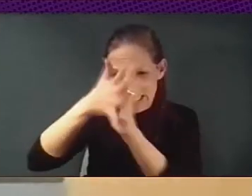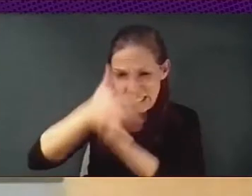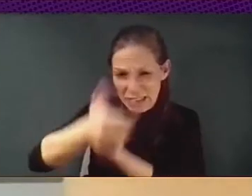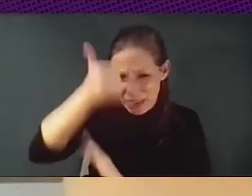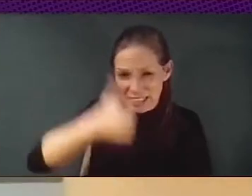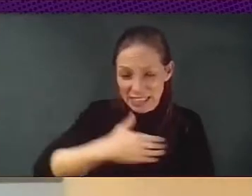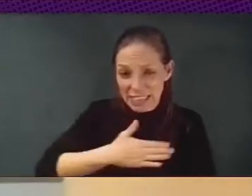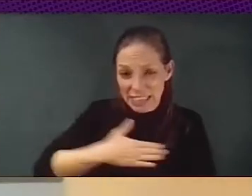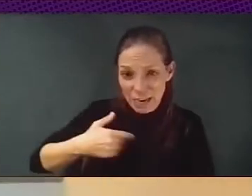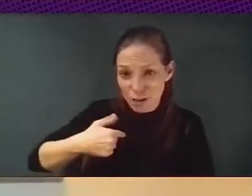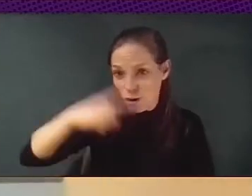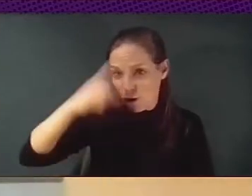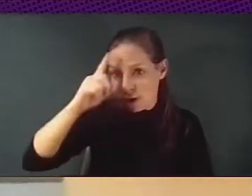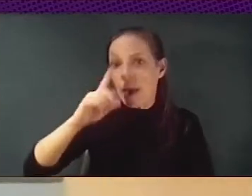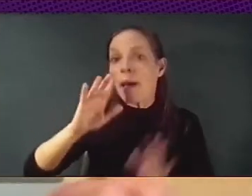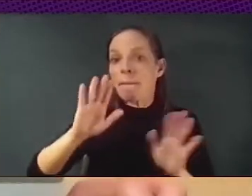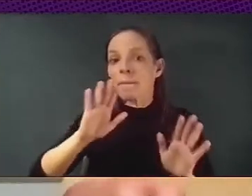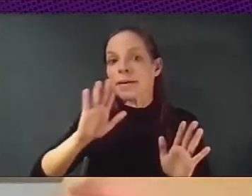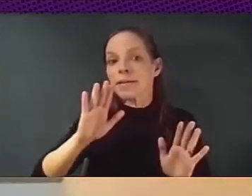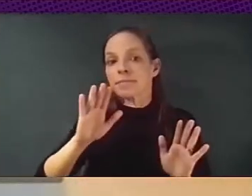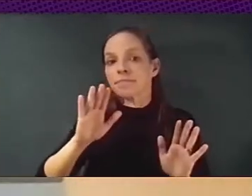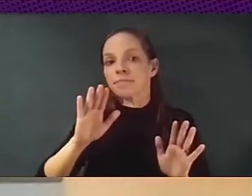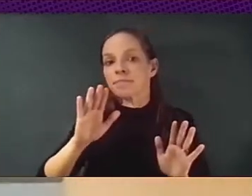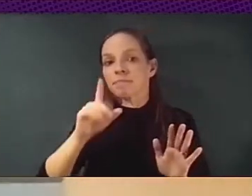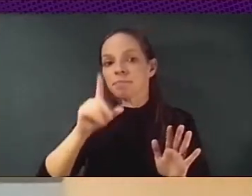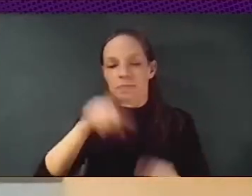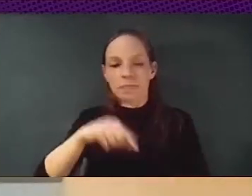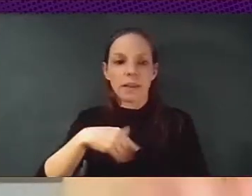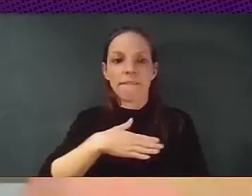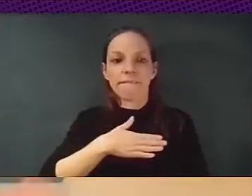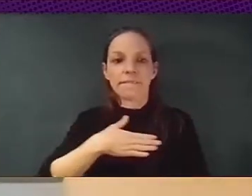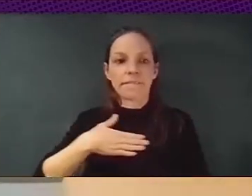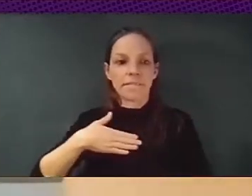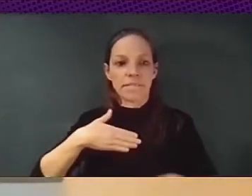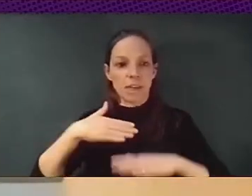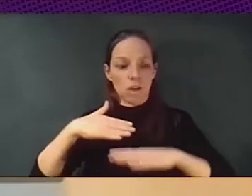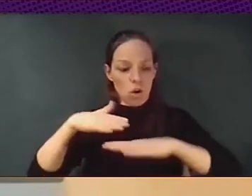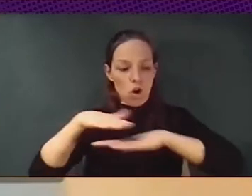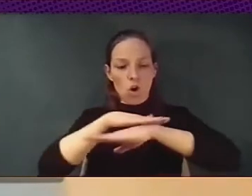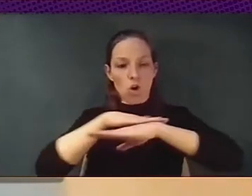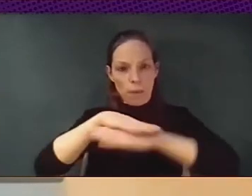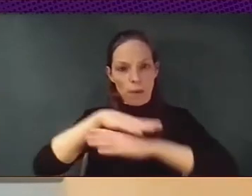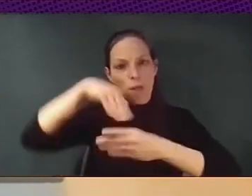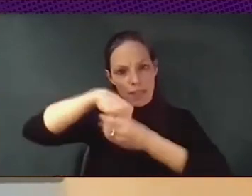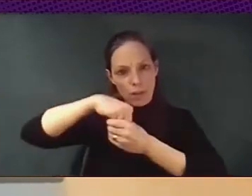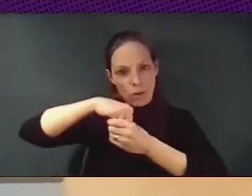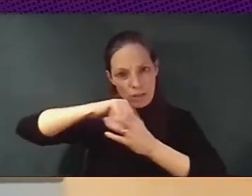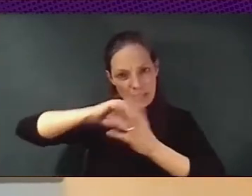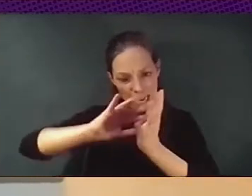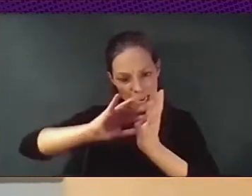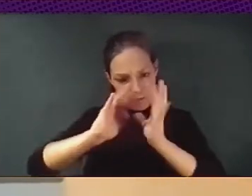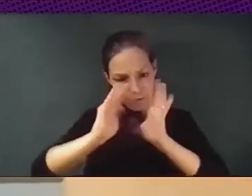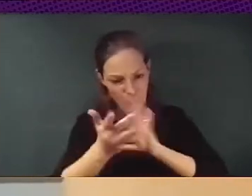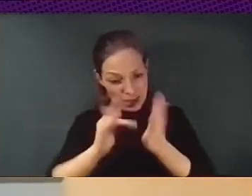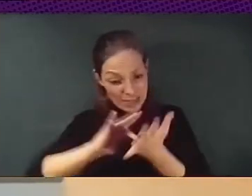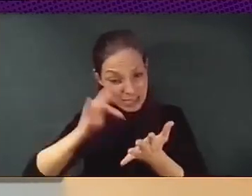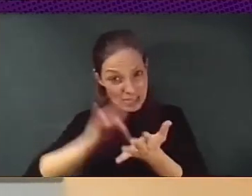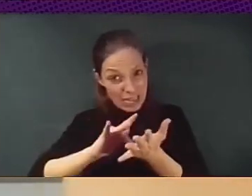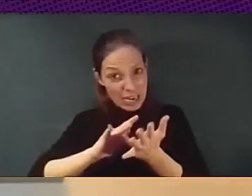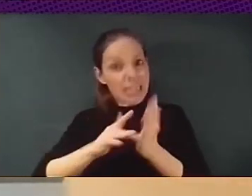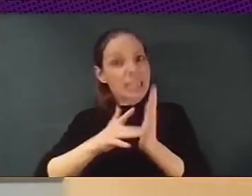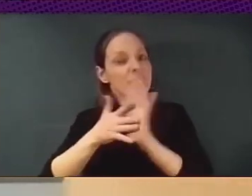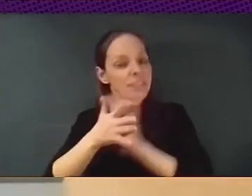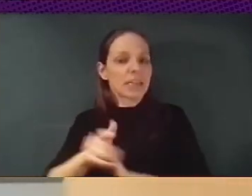transforming government digitally means creating new skills, hiring new people in Barcelona have hired 65 people,